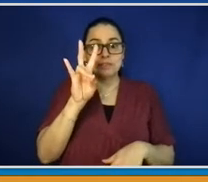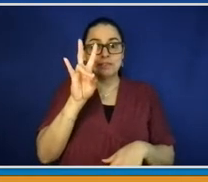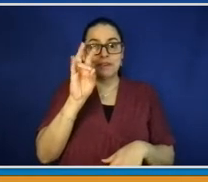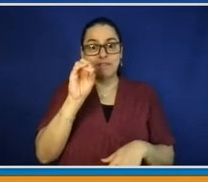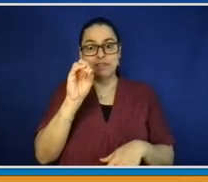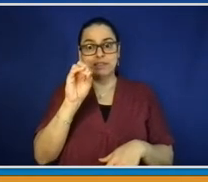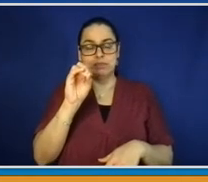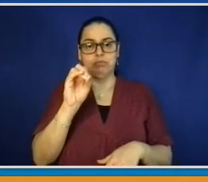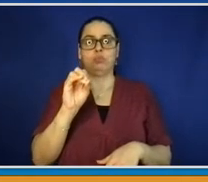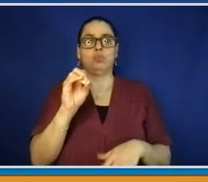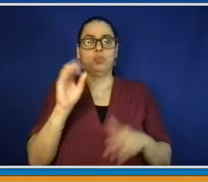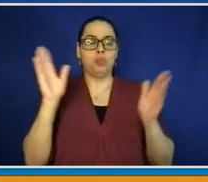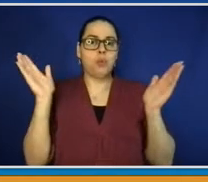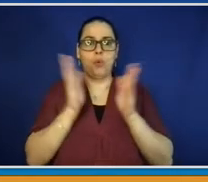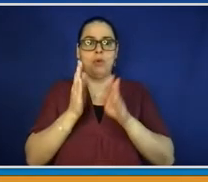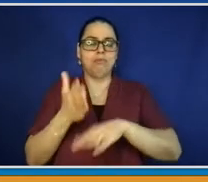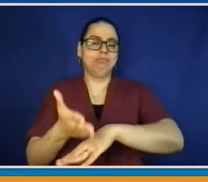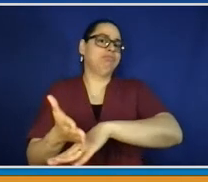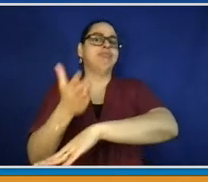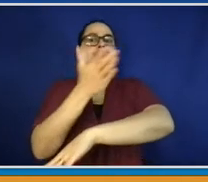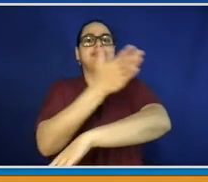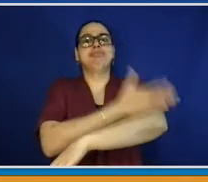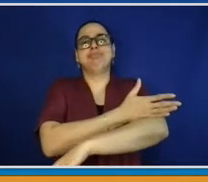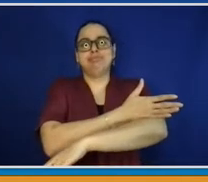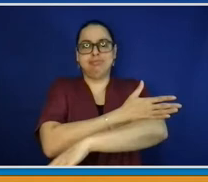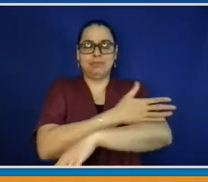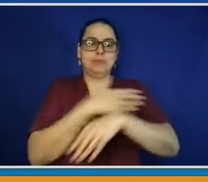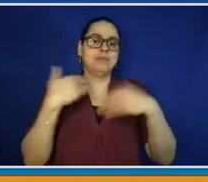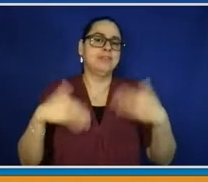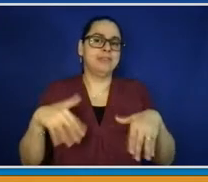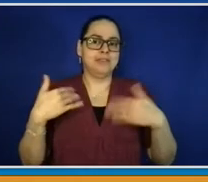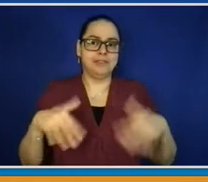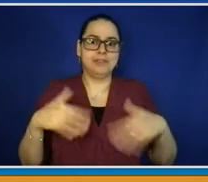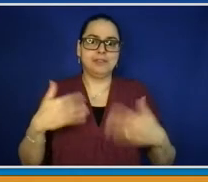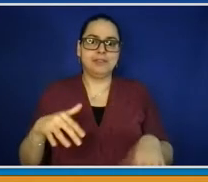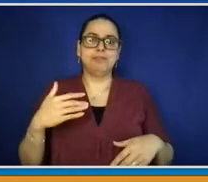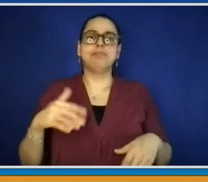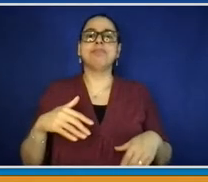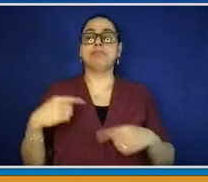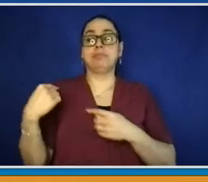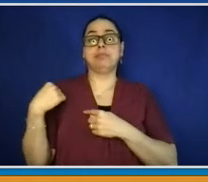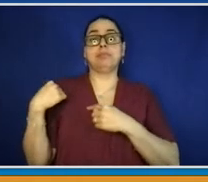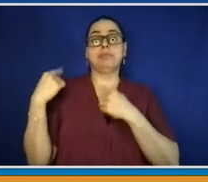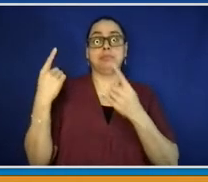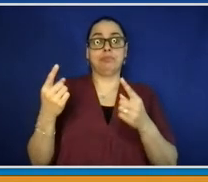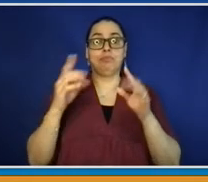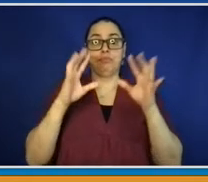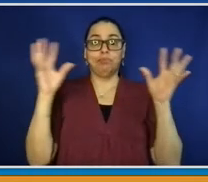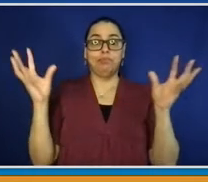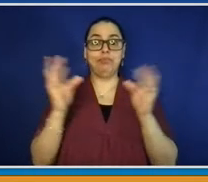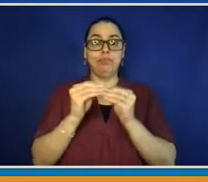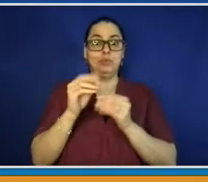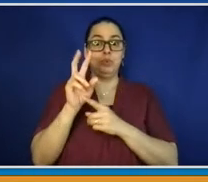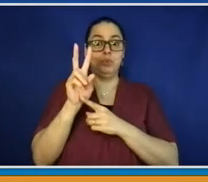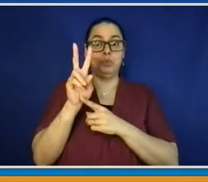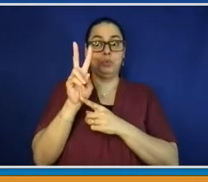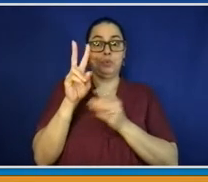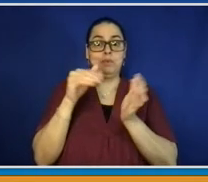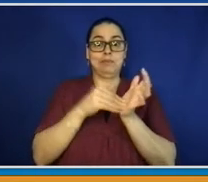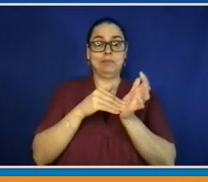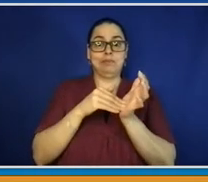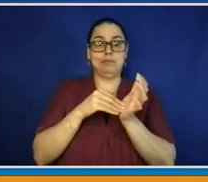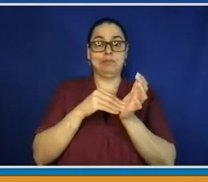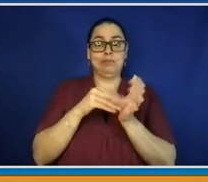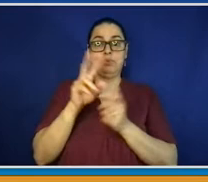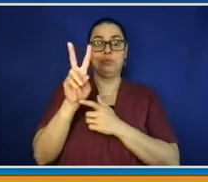right direction. We have suffered 2,290 fatalities. That number is five above what we were a week ago,